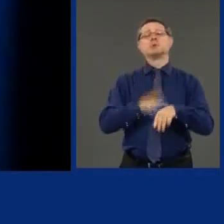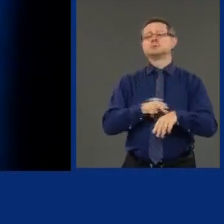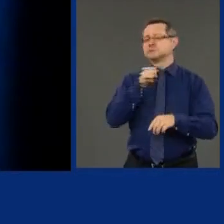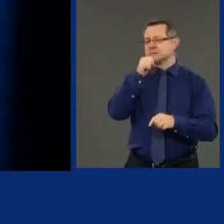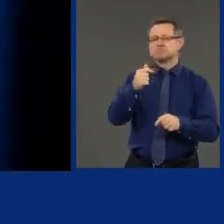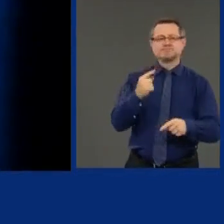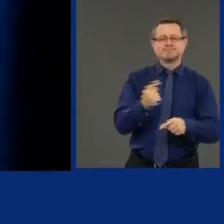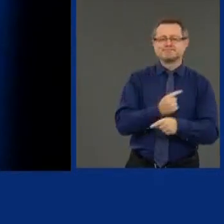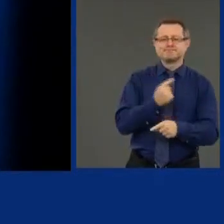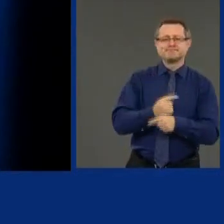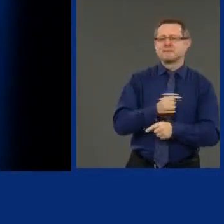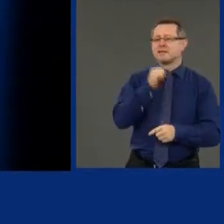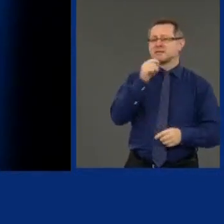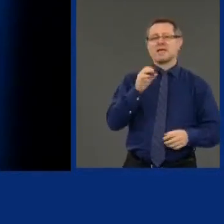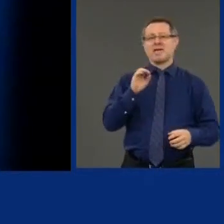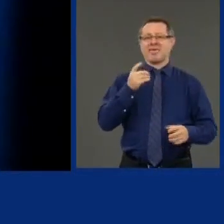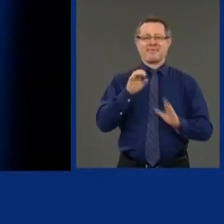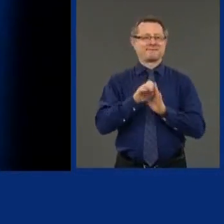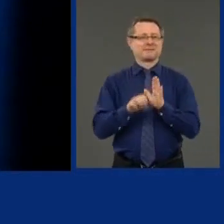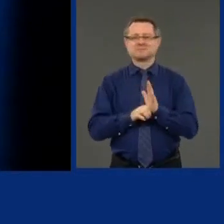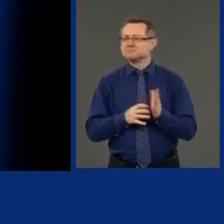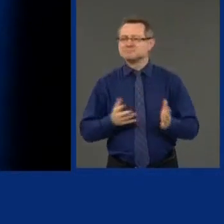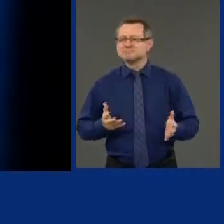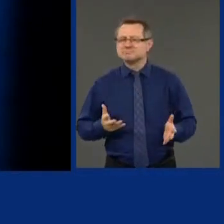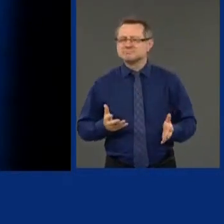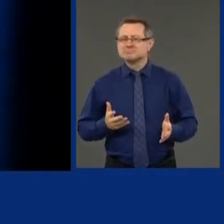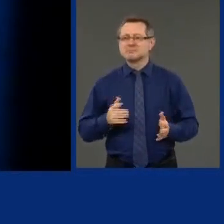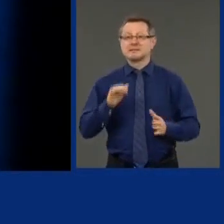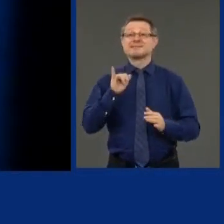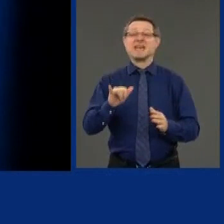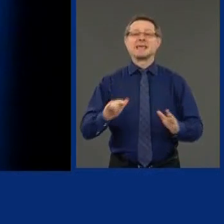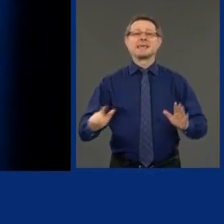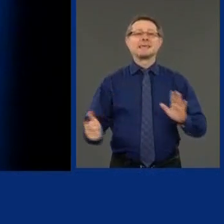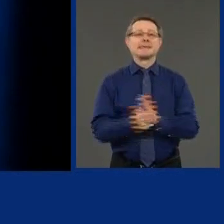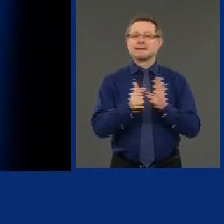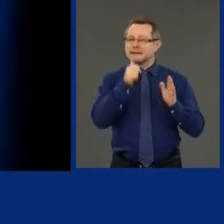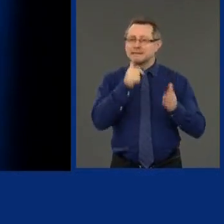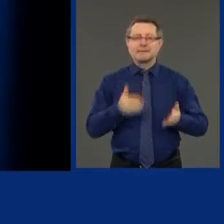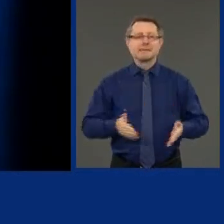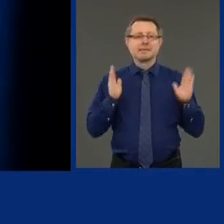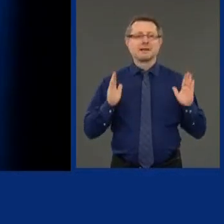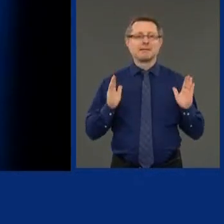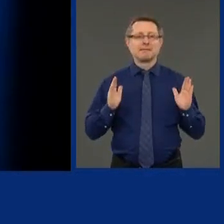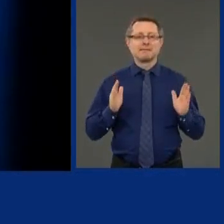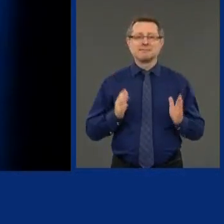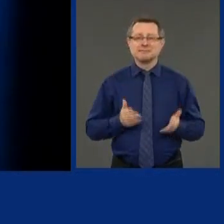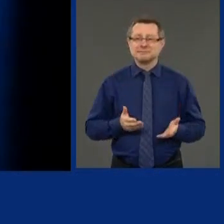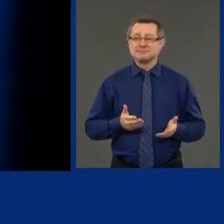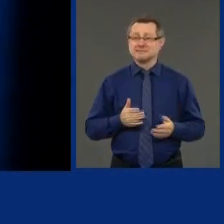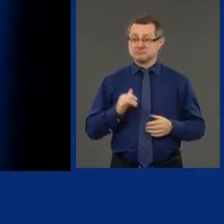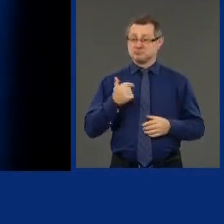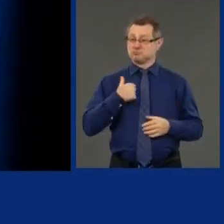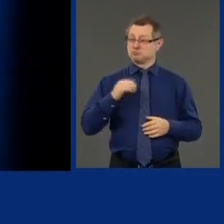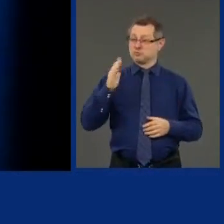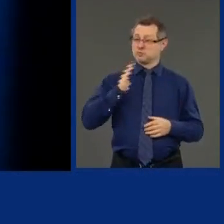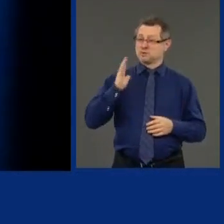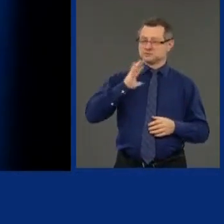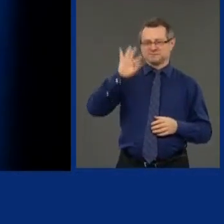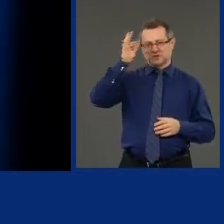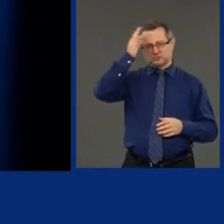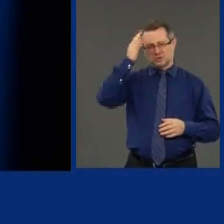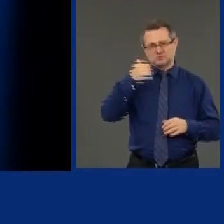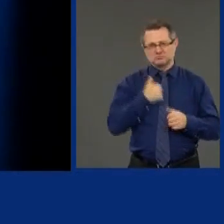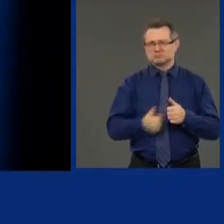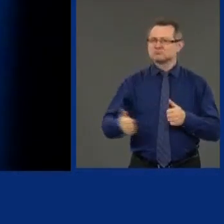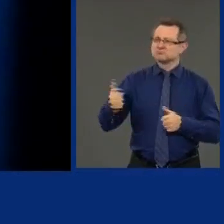immoral. It's illegal. It's illegal. I was a federal cabinet secretary. I was attorney general of